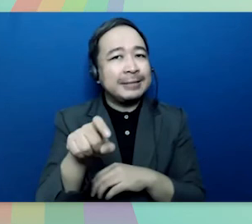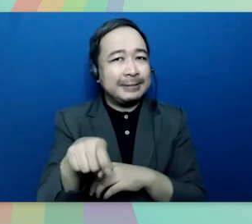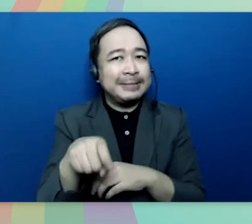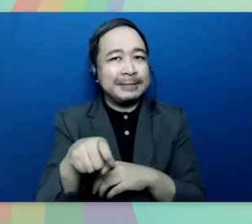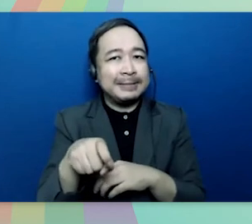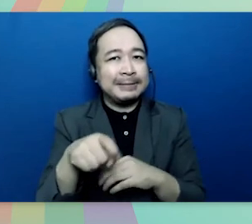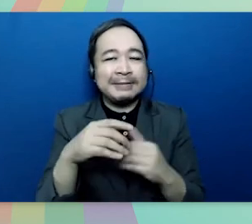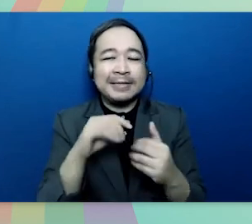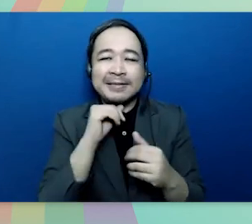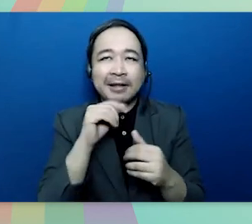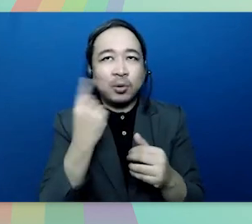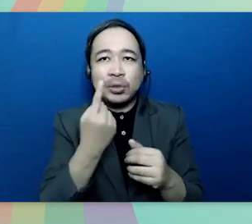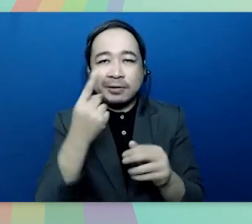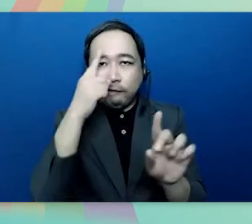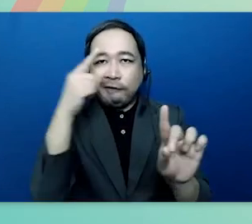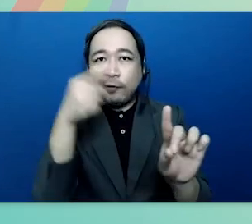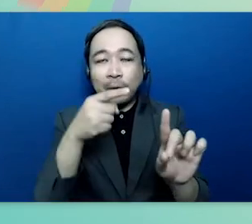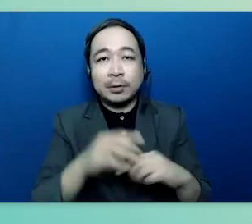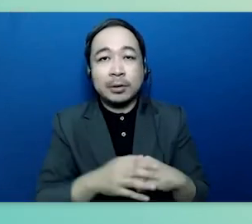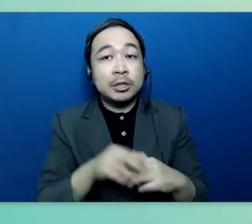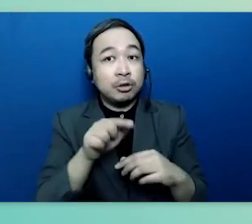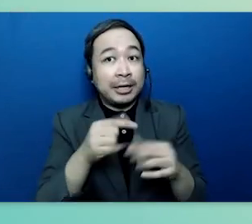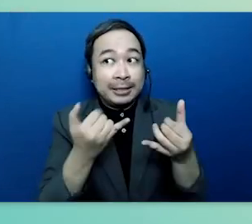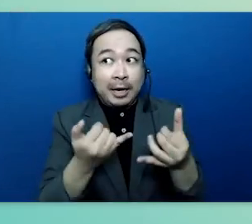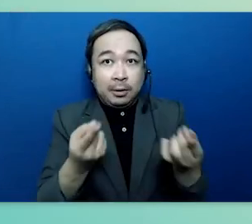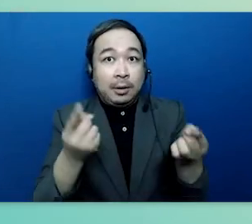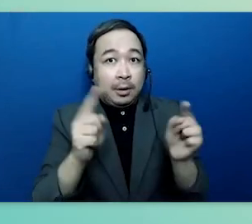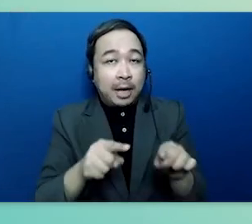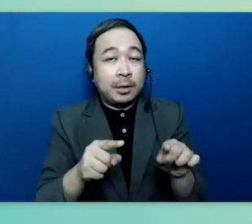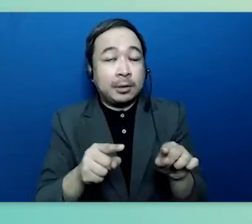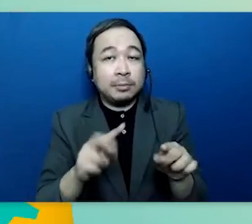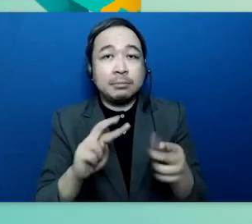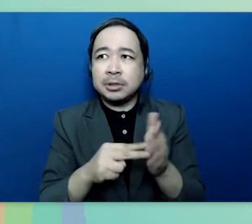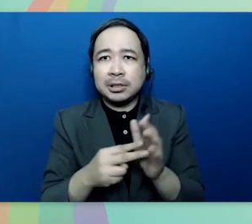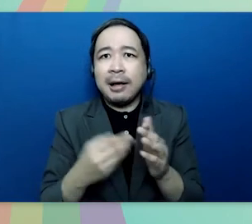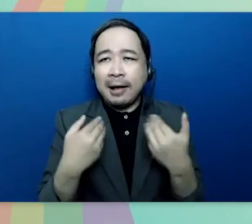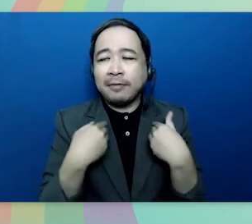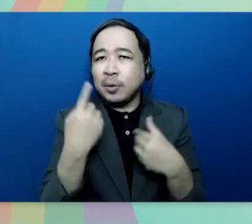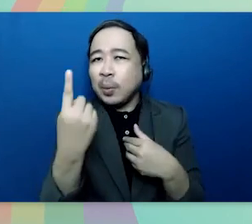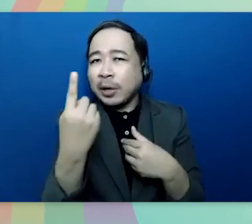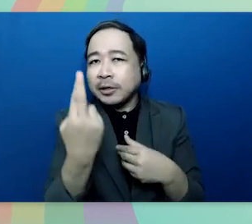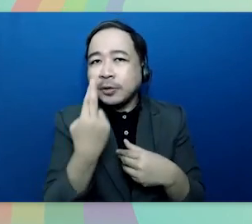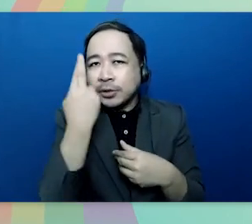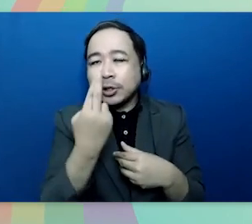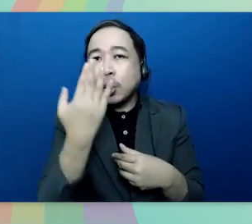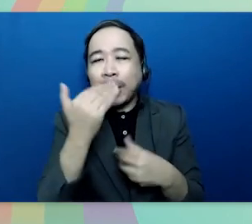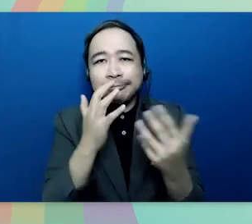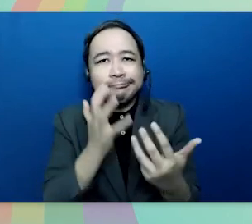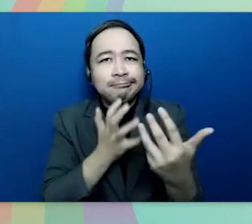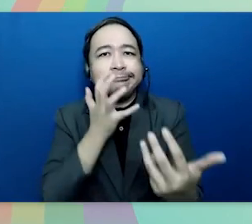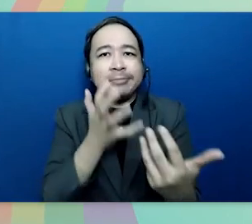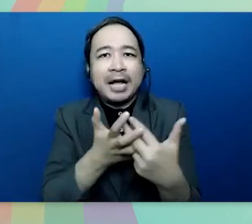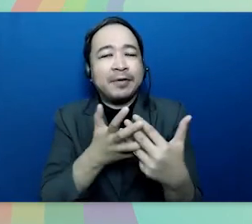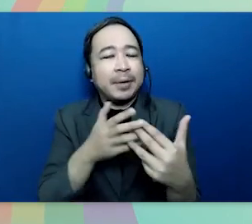more of a need than a goal this phenomenon had already given us one of the